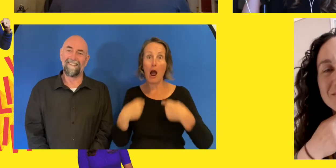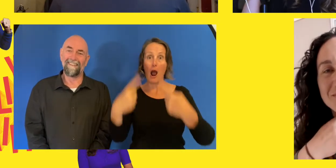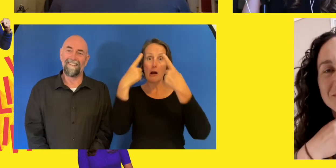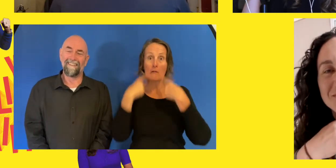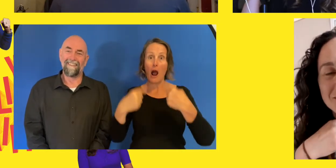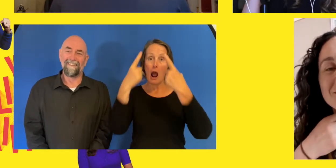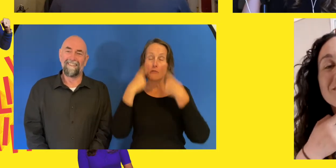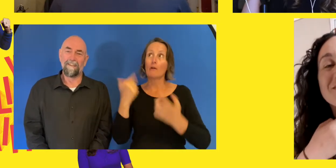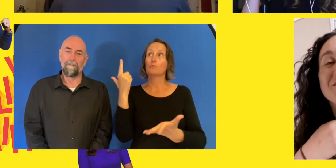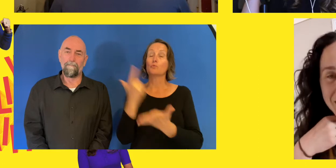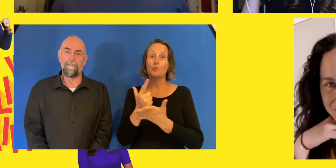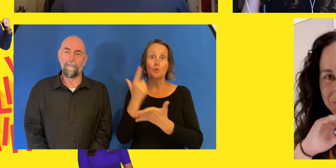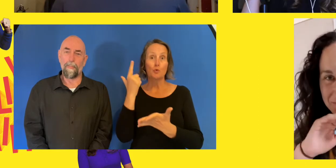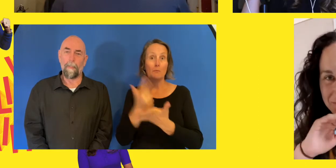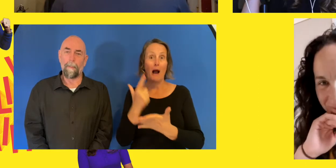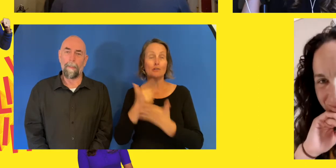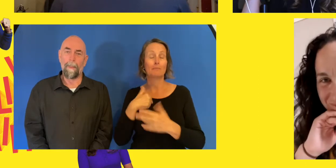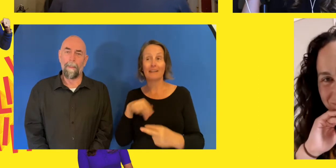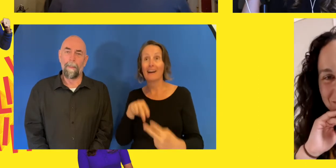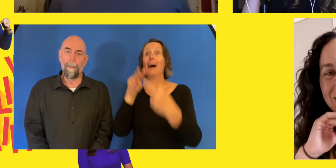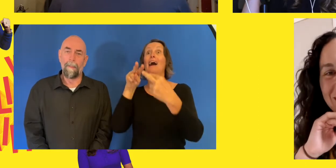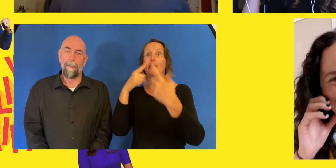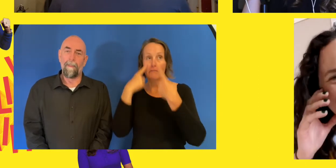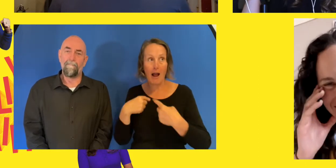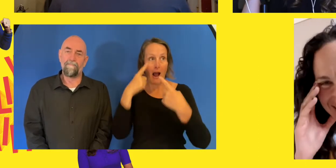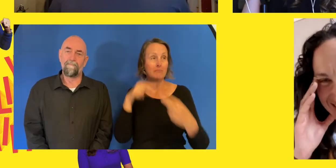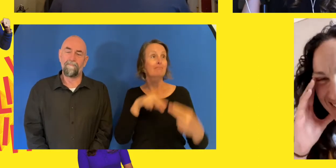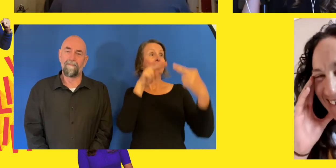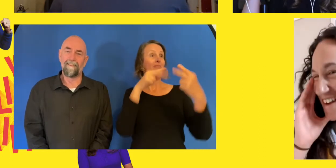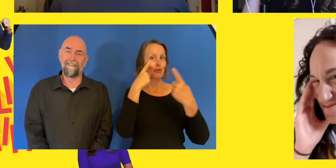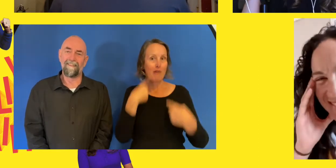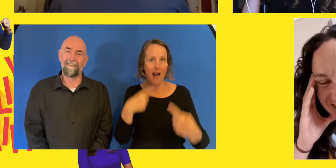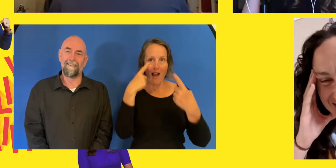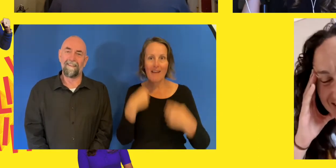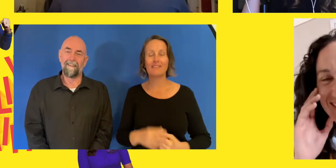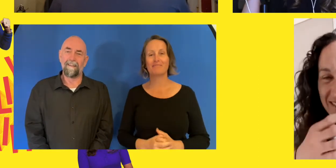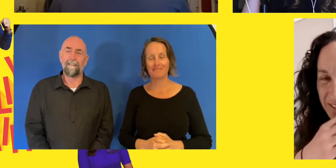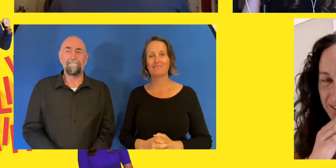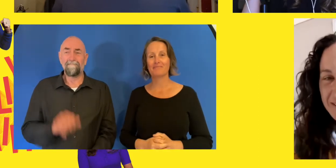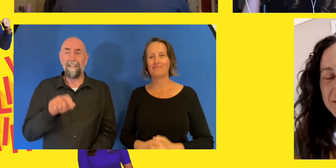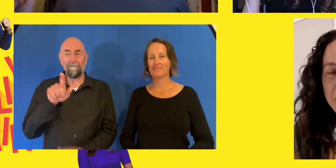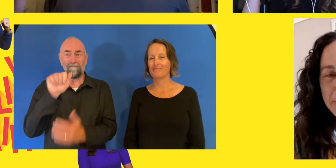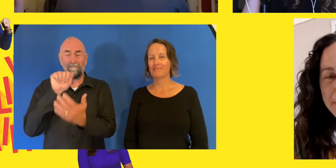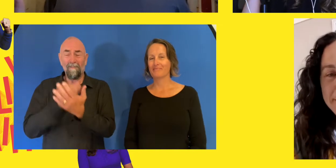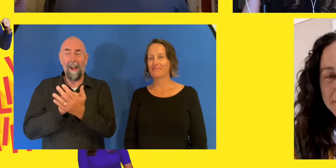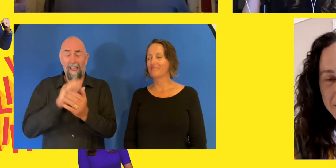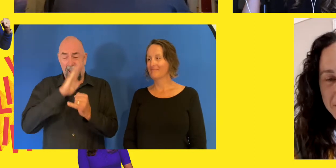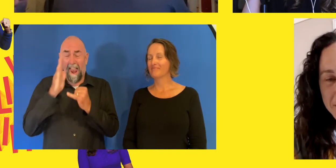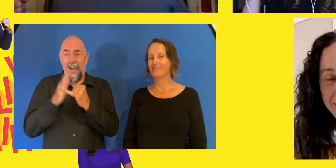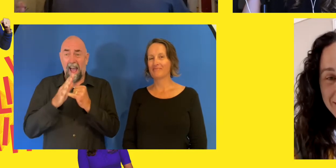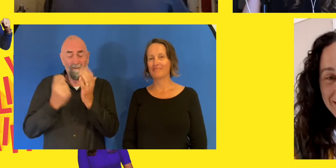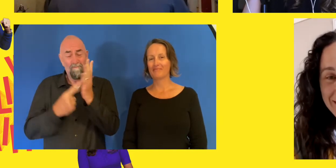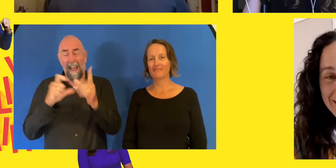a couple of times. I did it in the room before I looked over the start line. I did a quick cry as